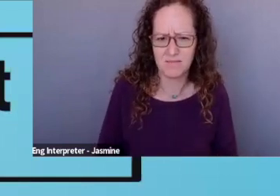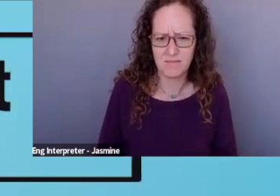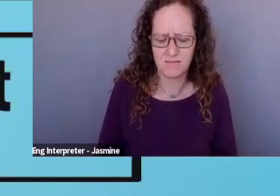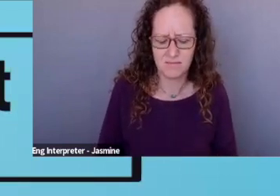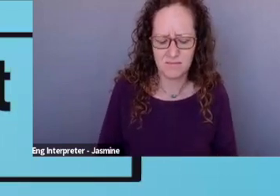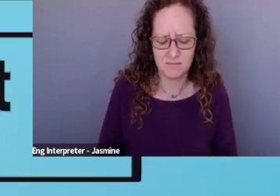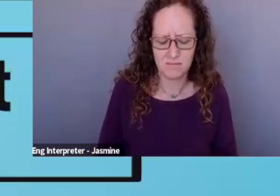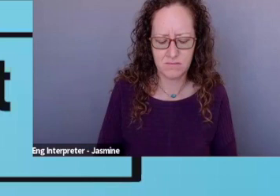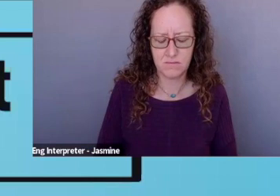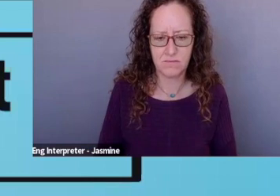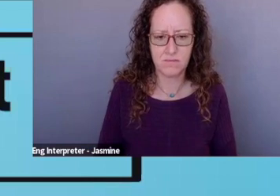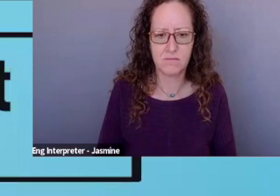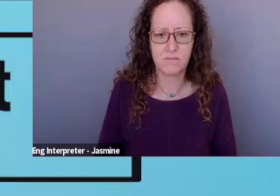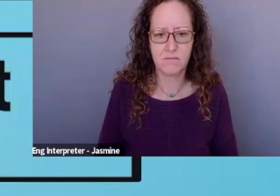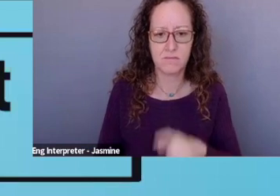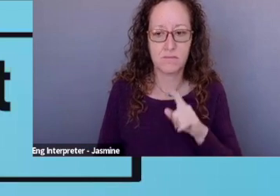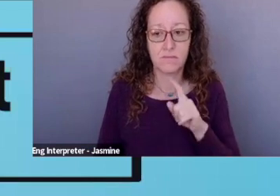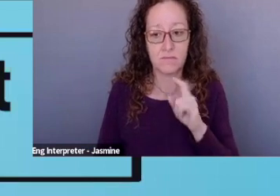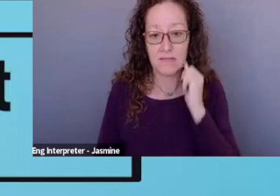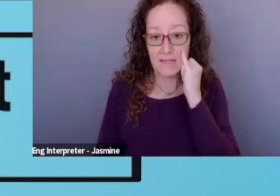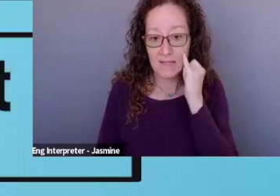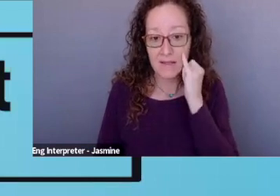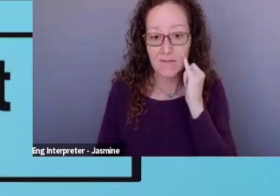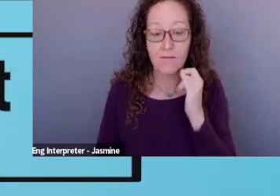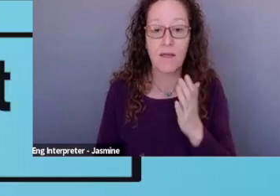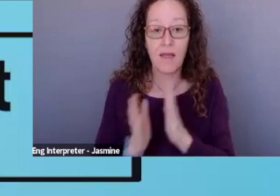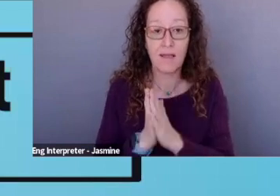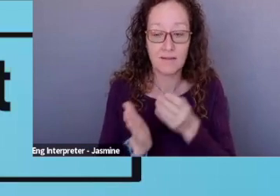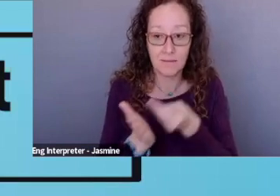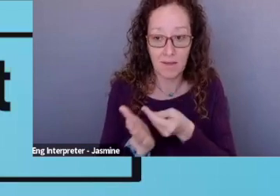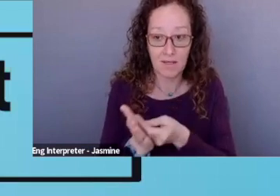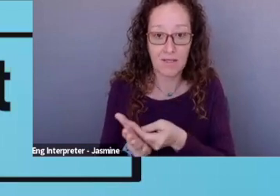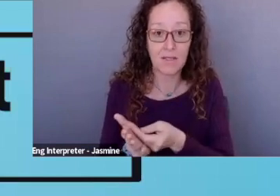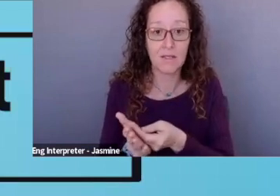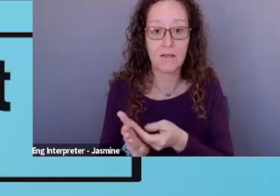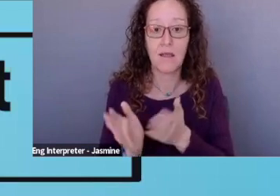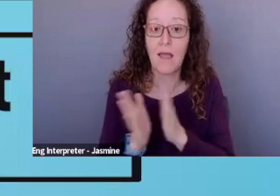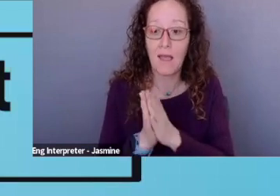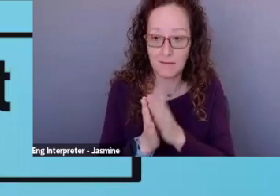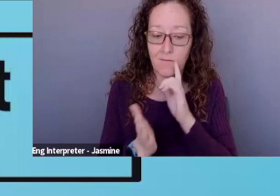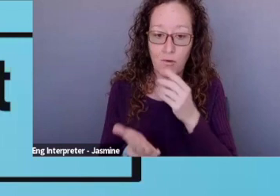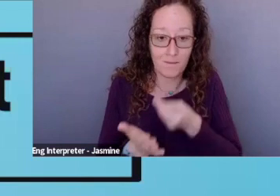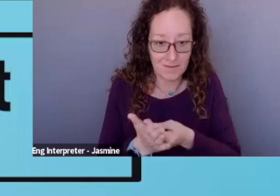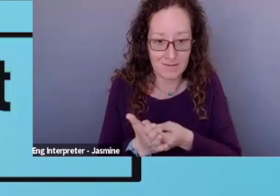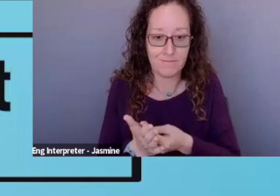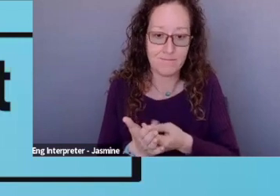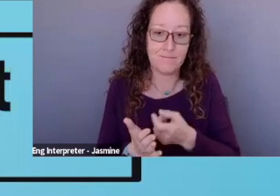So you need to ask if you're going to, if you're asking for money, ask for money. Um,